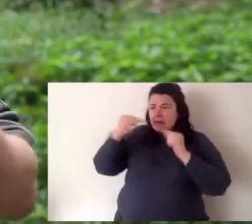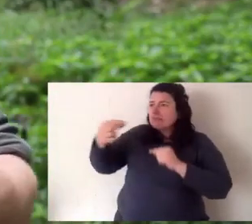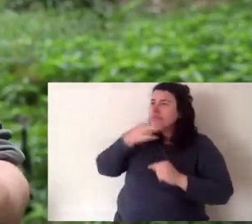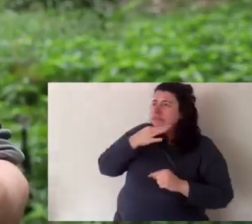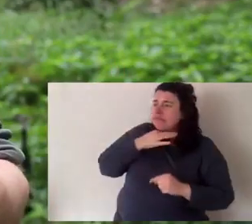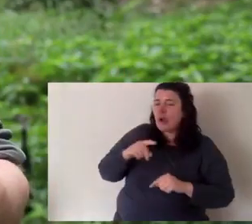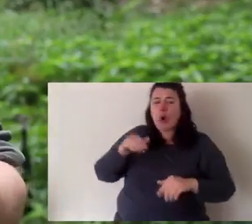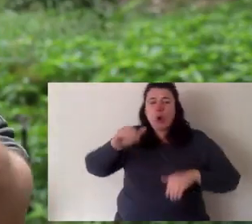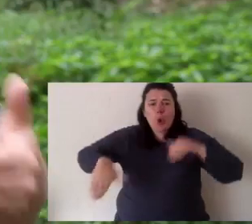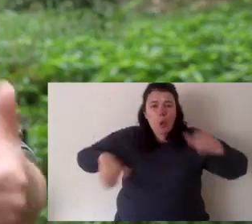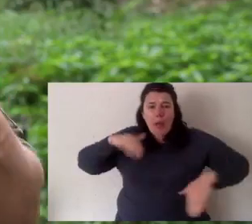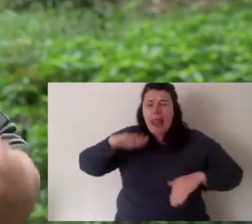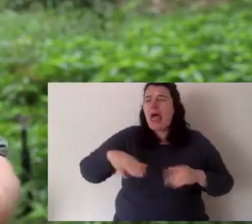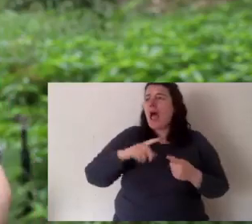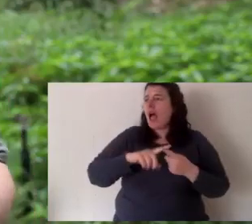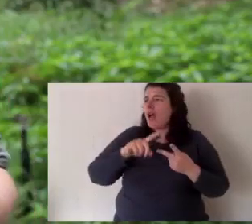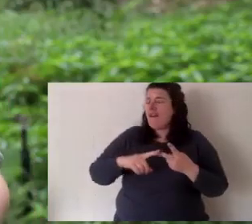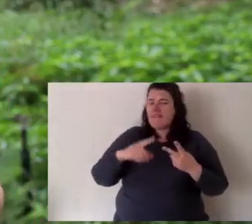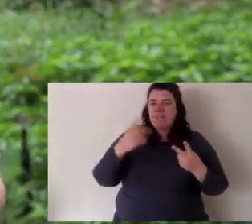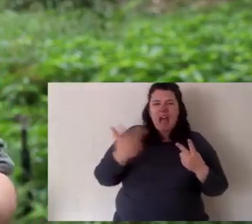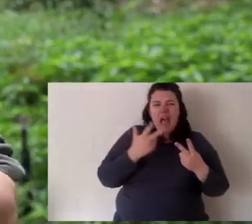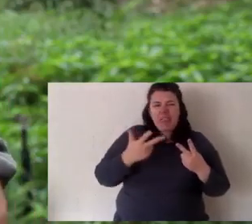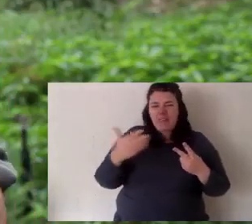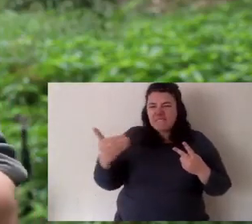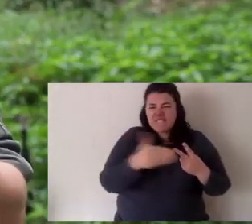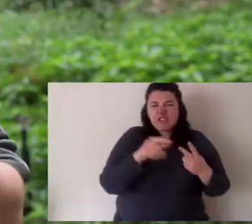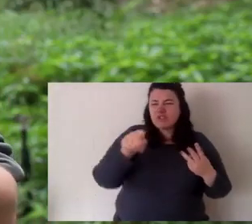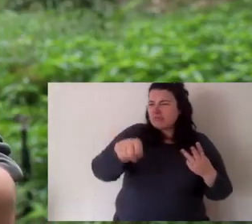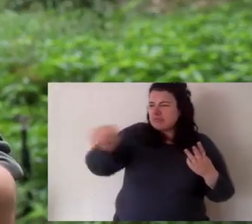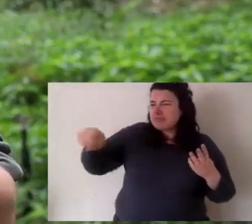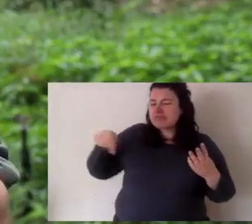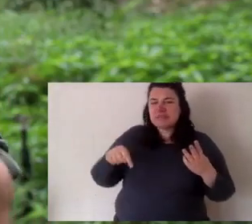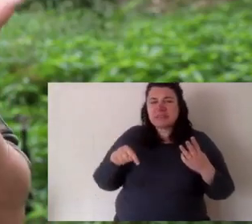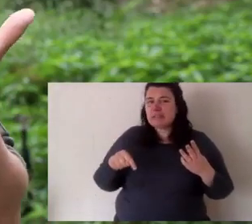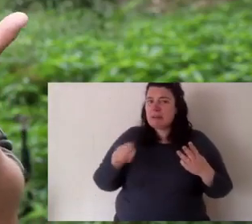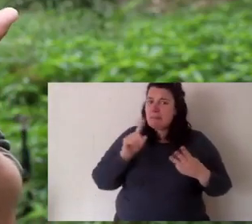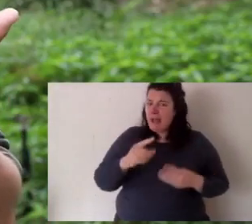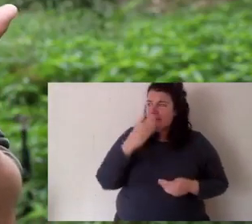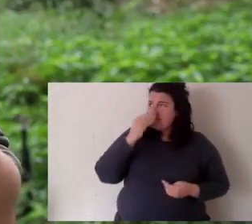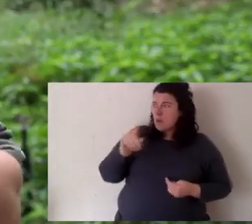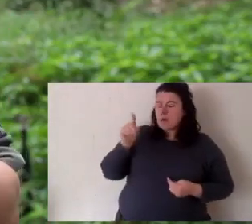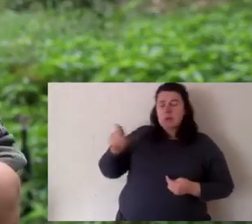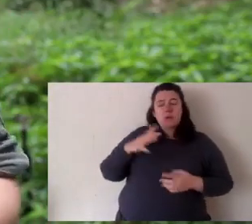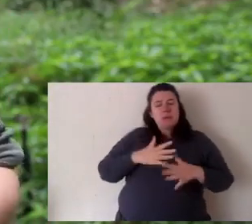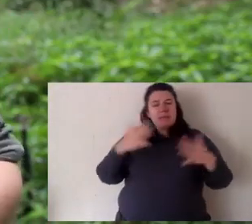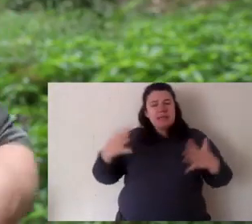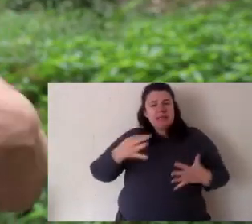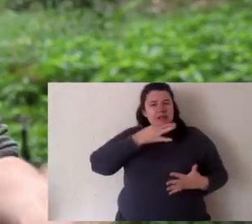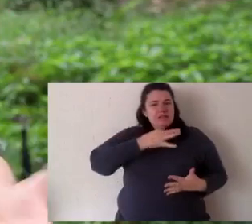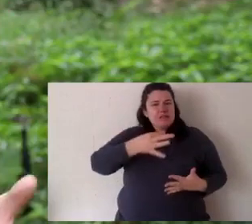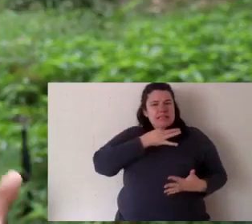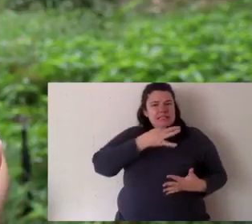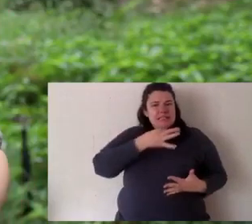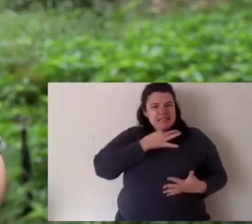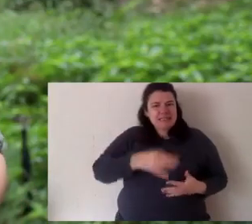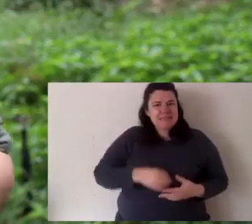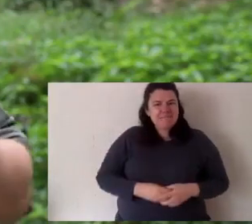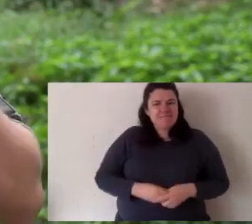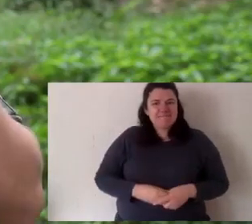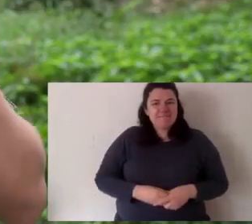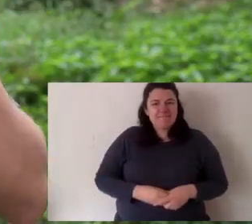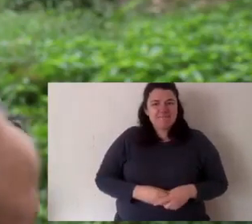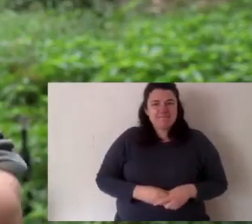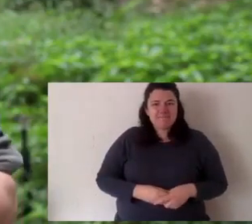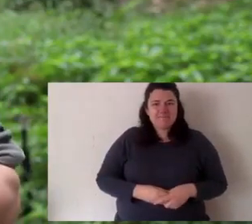native predators of eggs and females. But they're like water rats and goannas. They don't typically eat the females while laying.